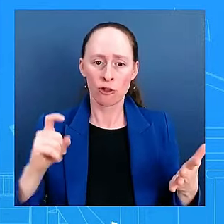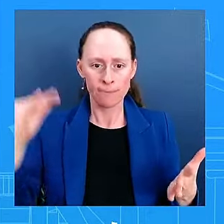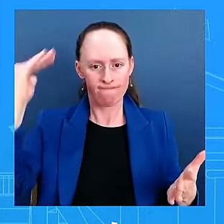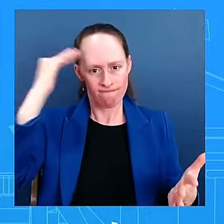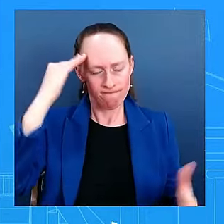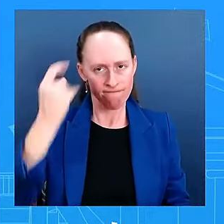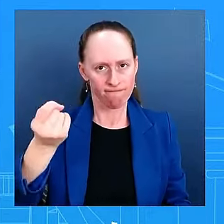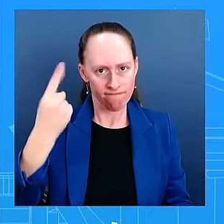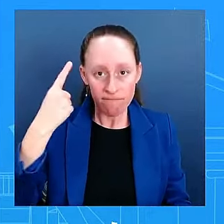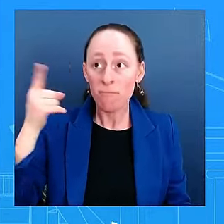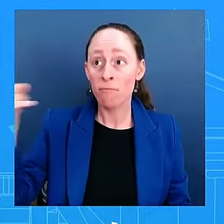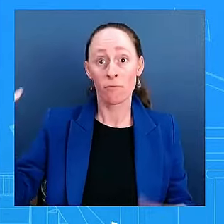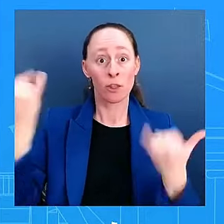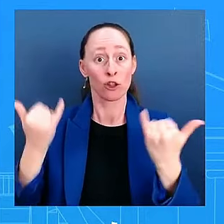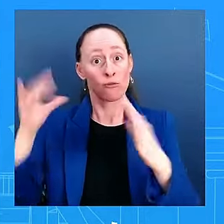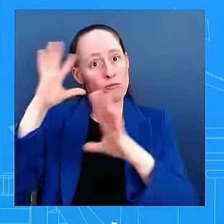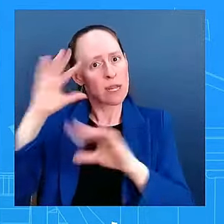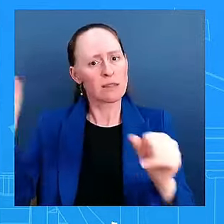That's what people